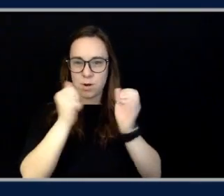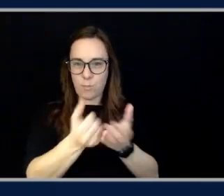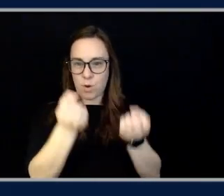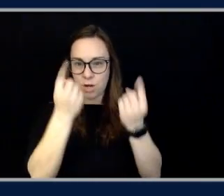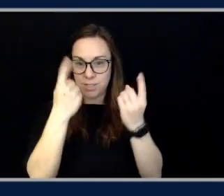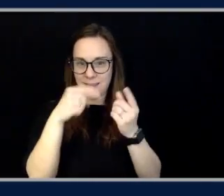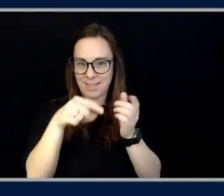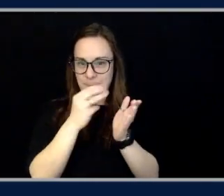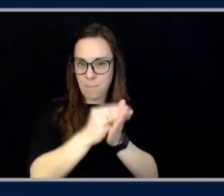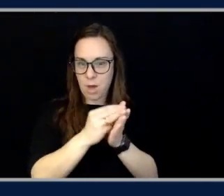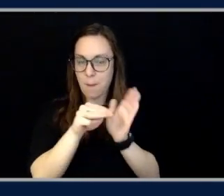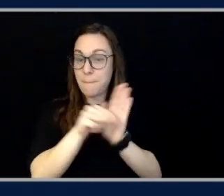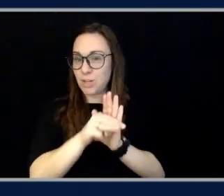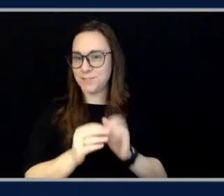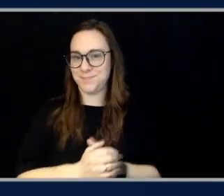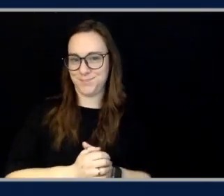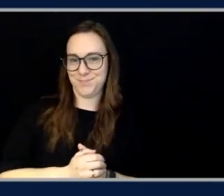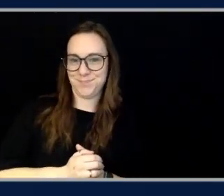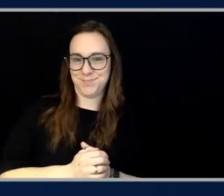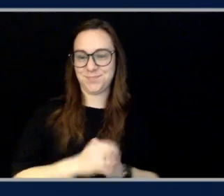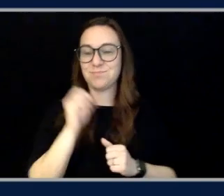So million dollar question, Farhat.